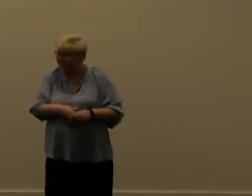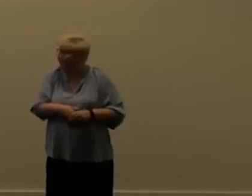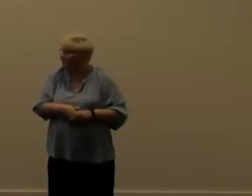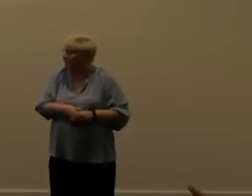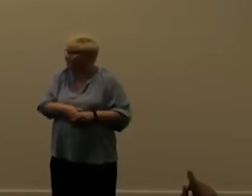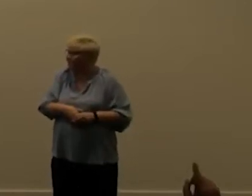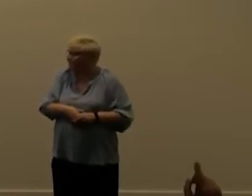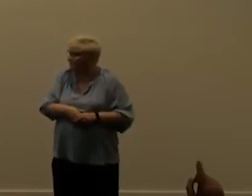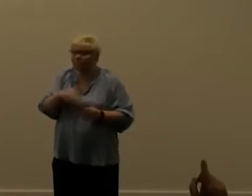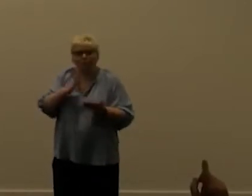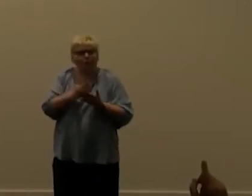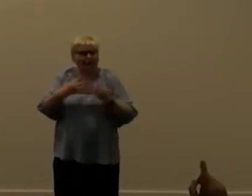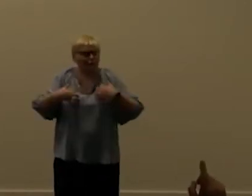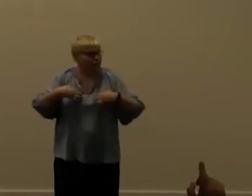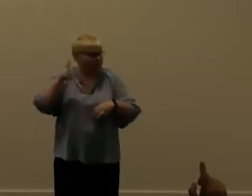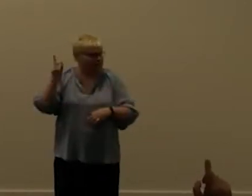it's interesting